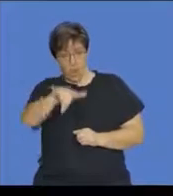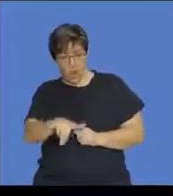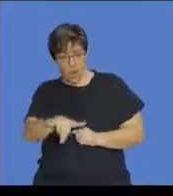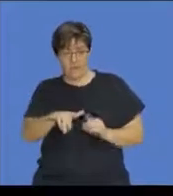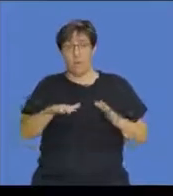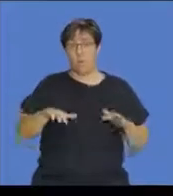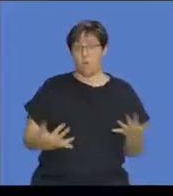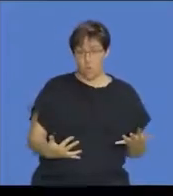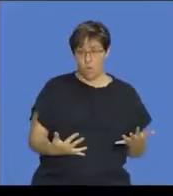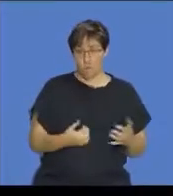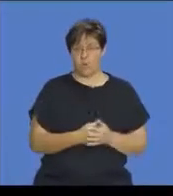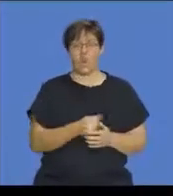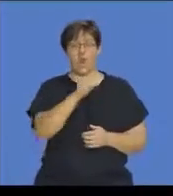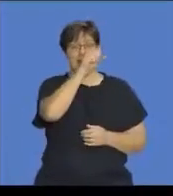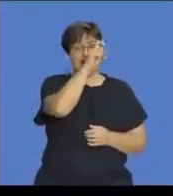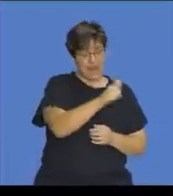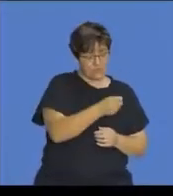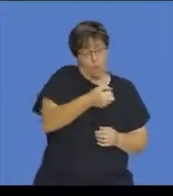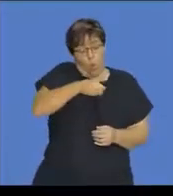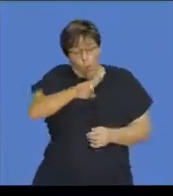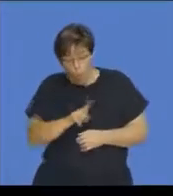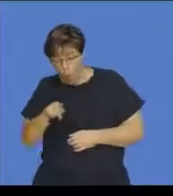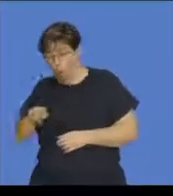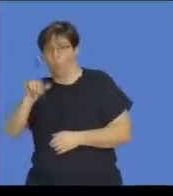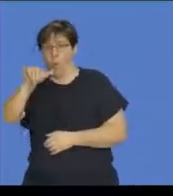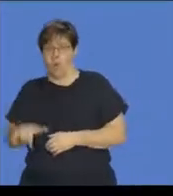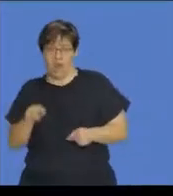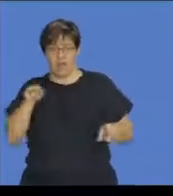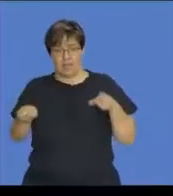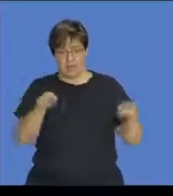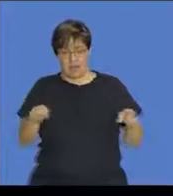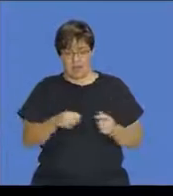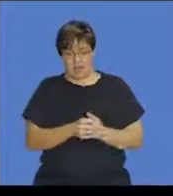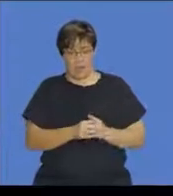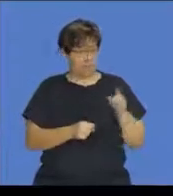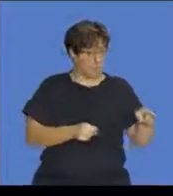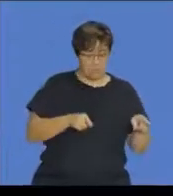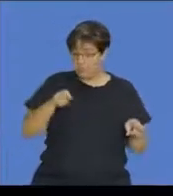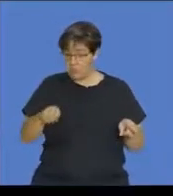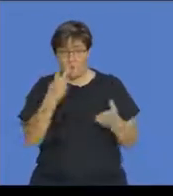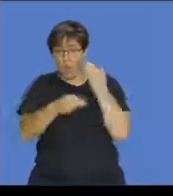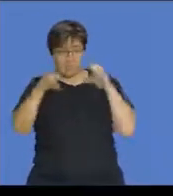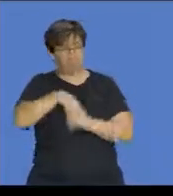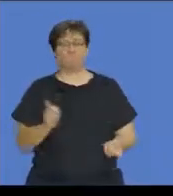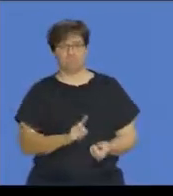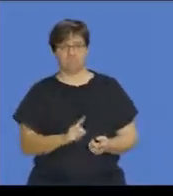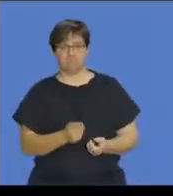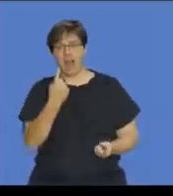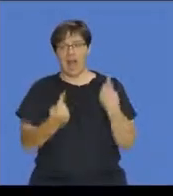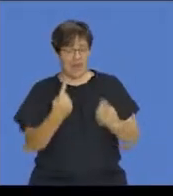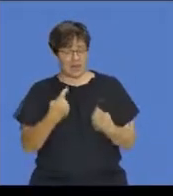say X or Y. Now, this is quite important. You recognize here we've got the purple